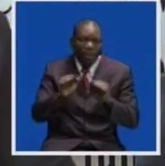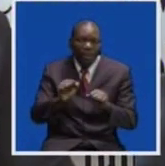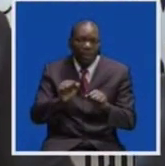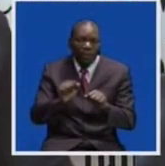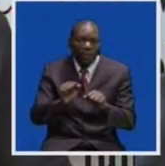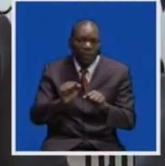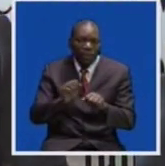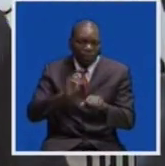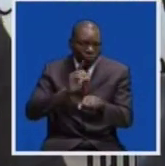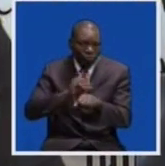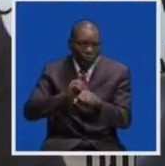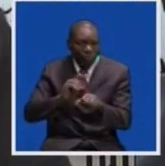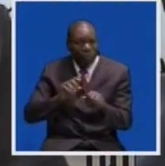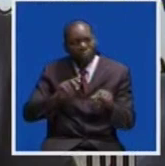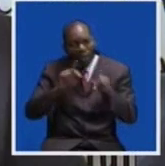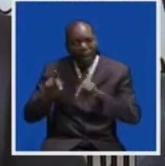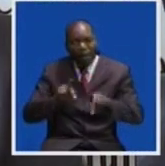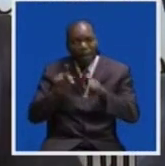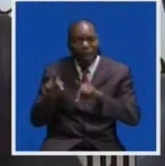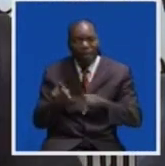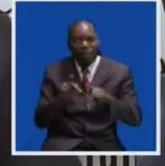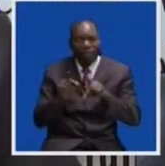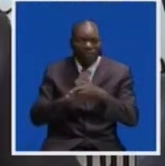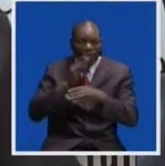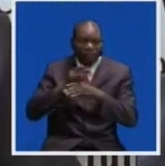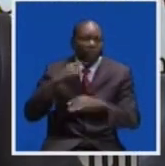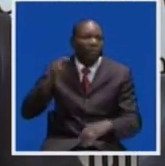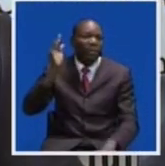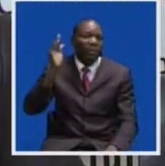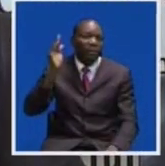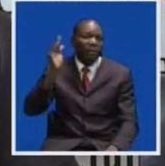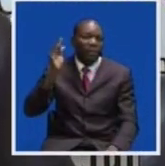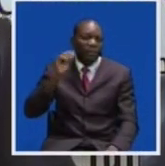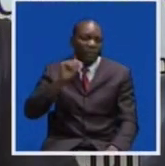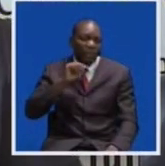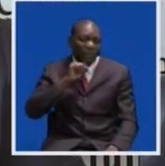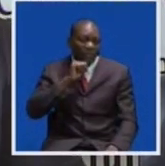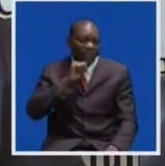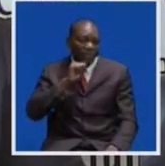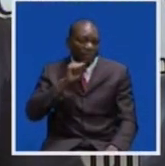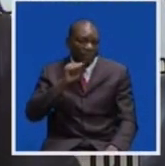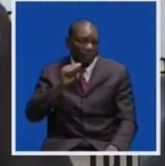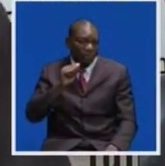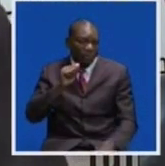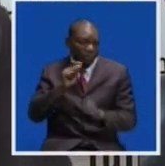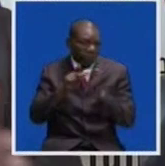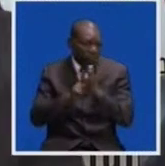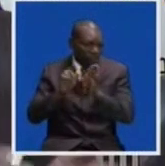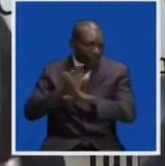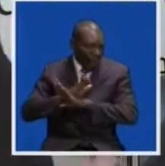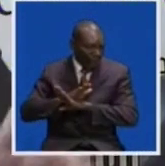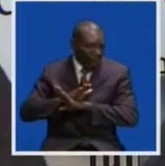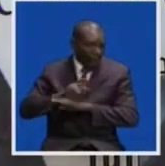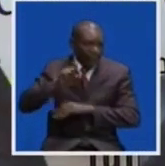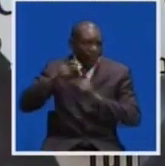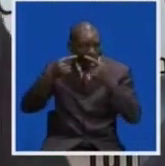subject to any oaths that they have to take. And so it does not impute expressly in the laws of Zambia that this has to happen